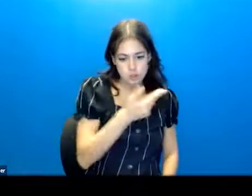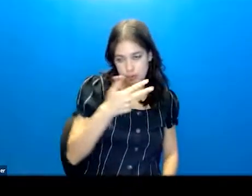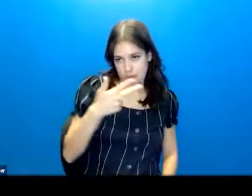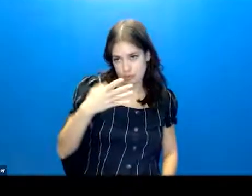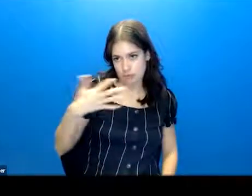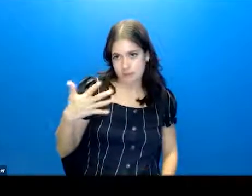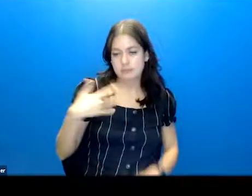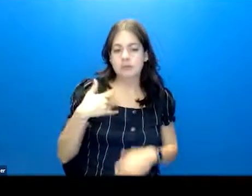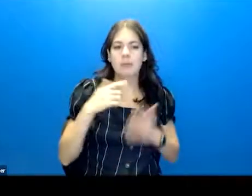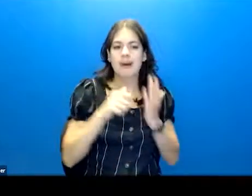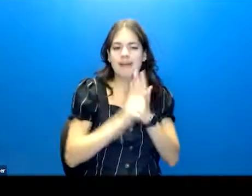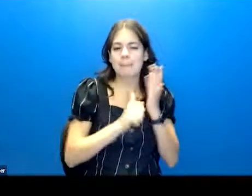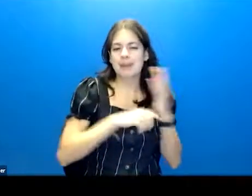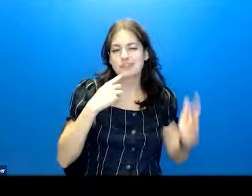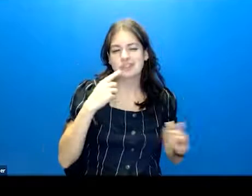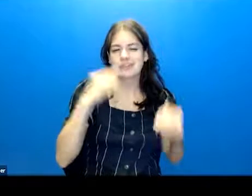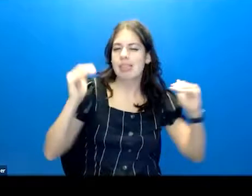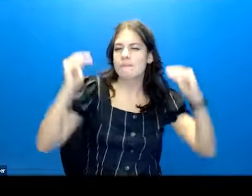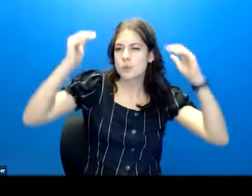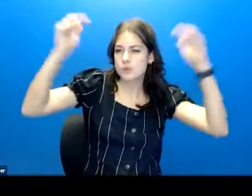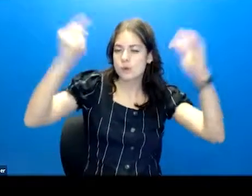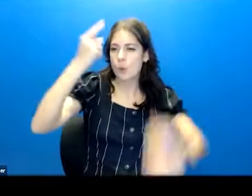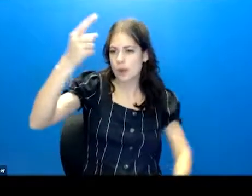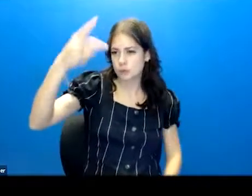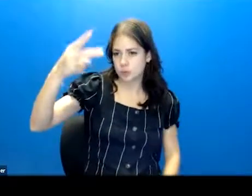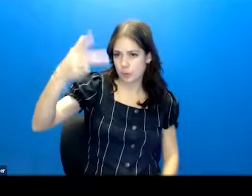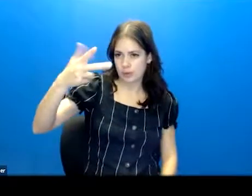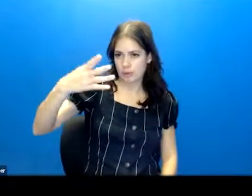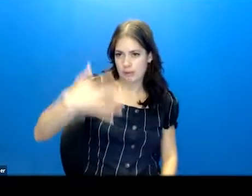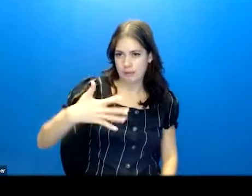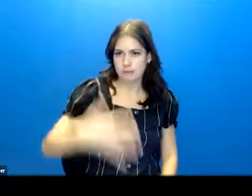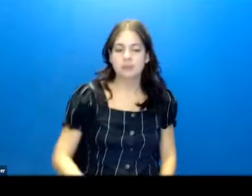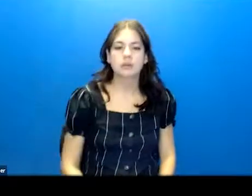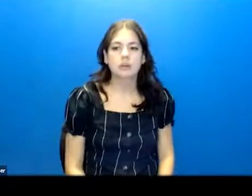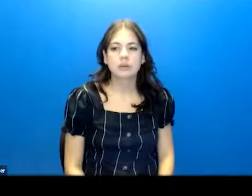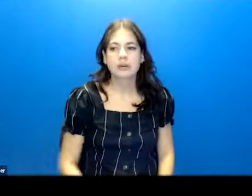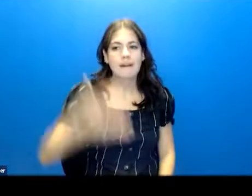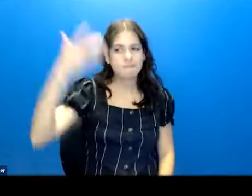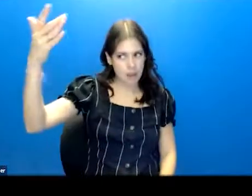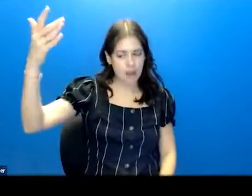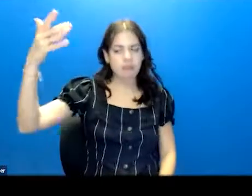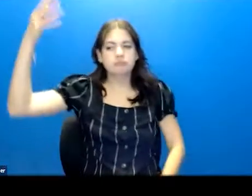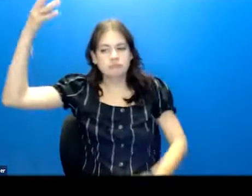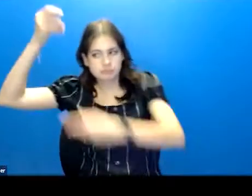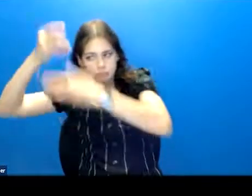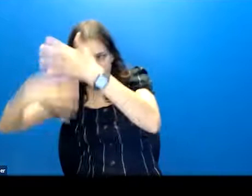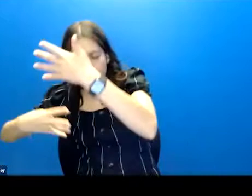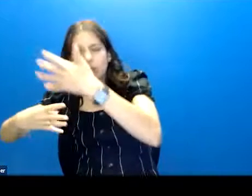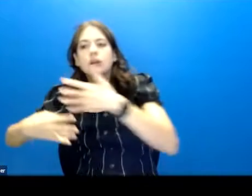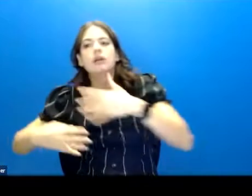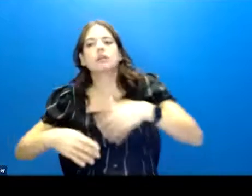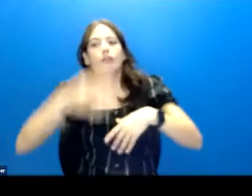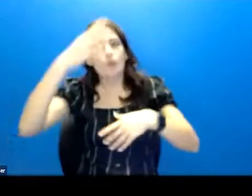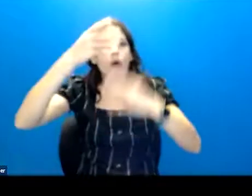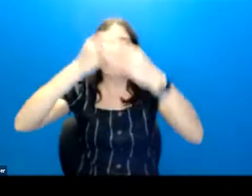four, five. So on the page, it's like, what's the level? It's one, two, three, four, five. Five. And then here's the intensity of